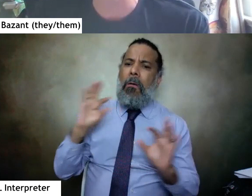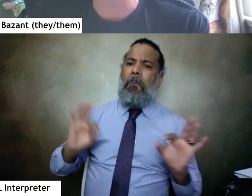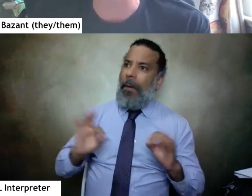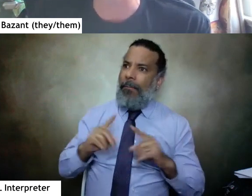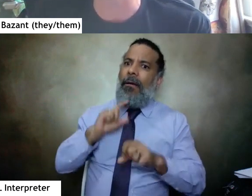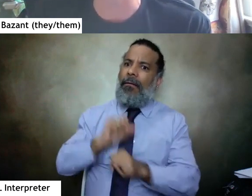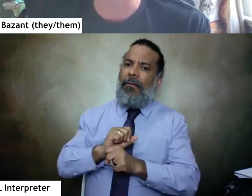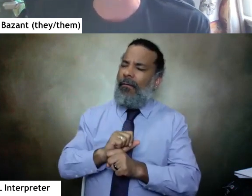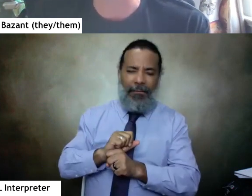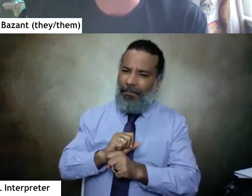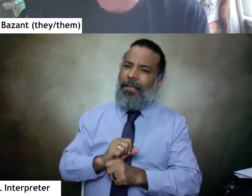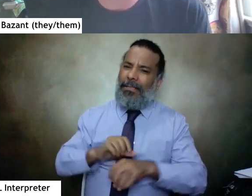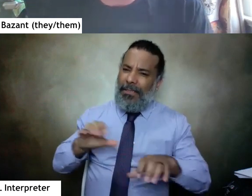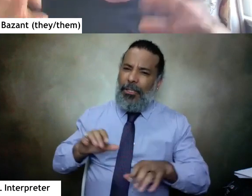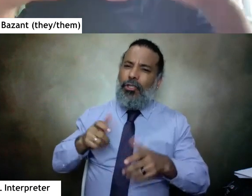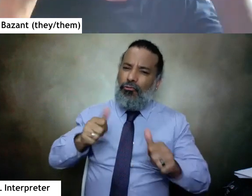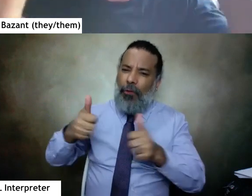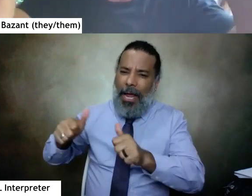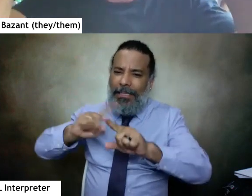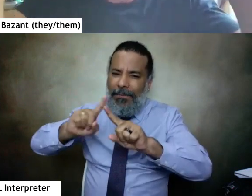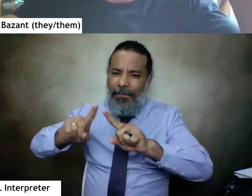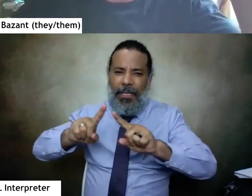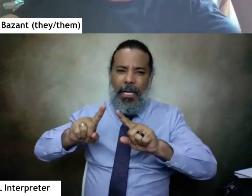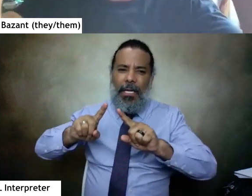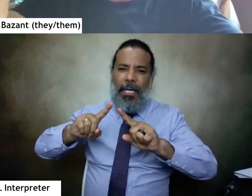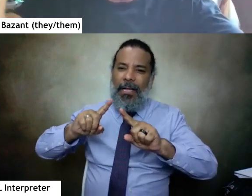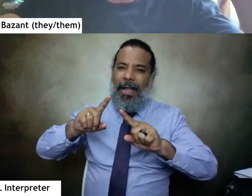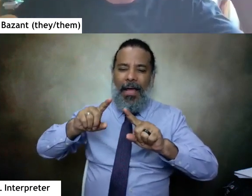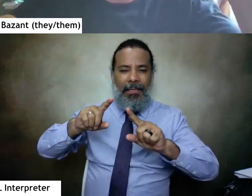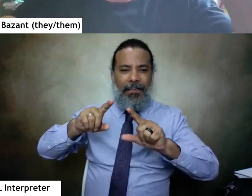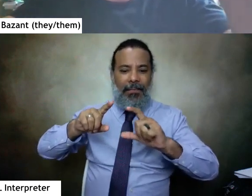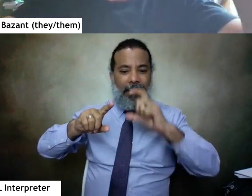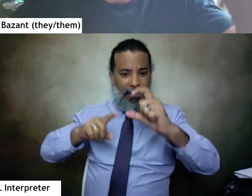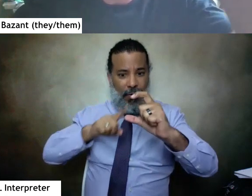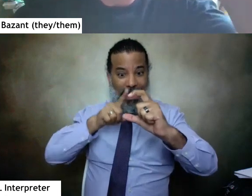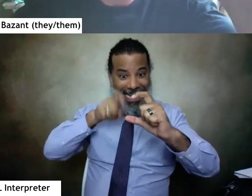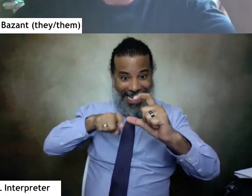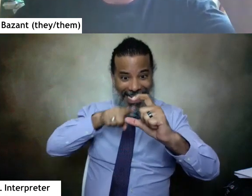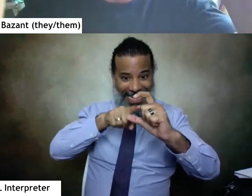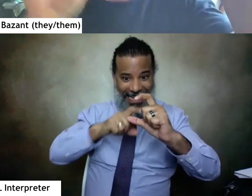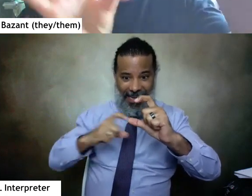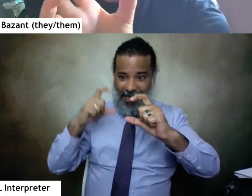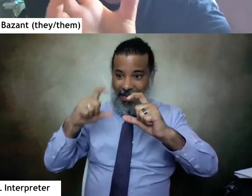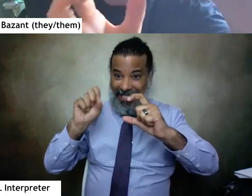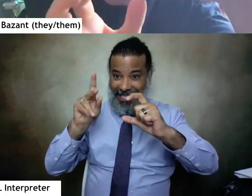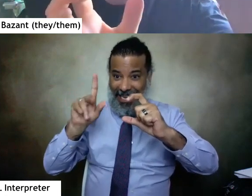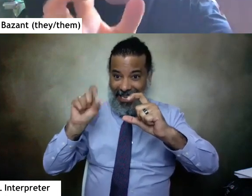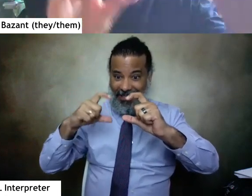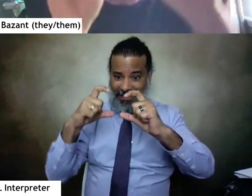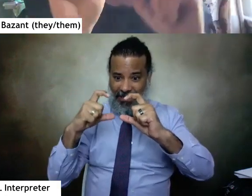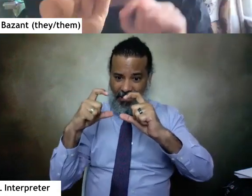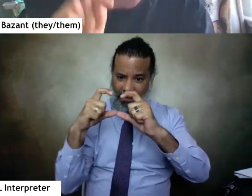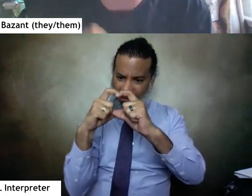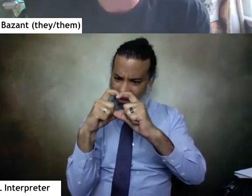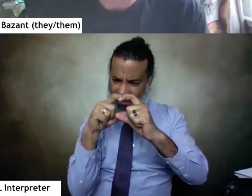just try different assignments and figure out where in that bend diagram of what's needed what your skills are and what you love to